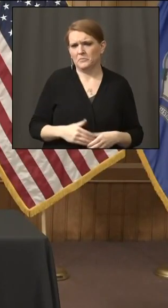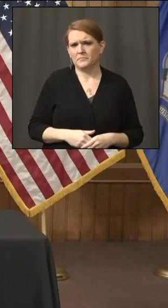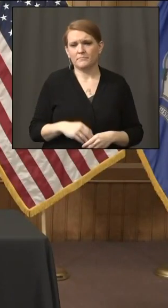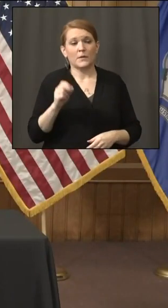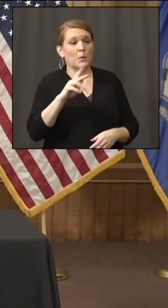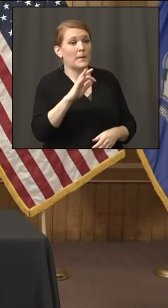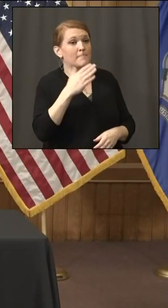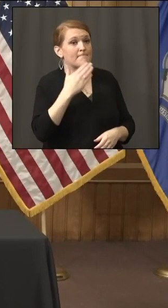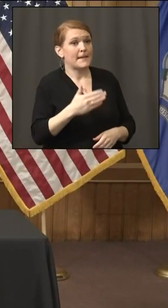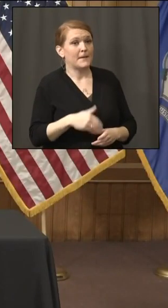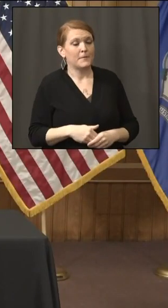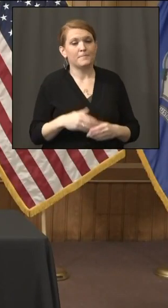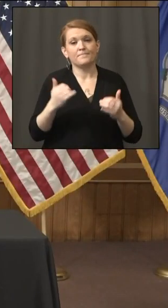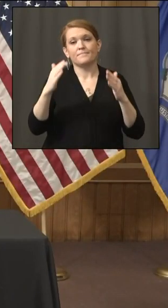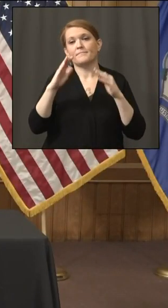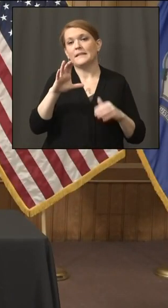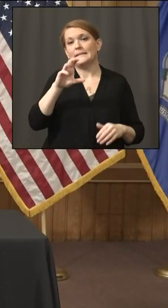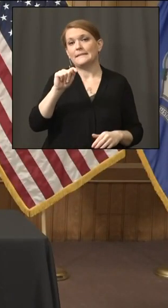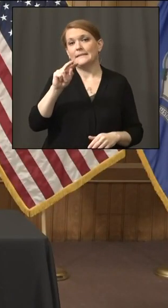CT News Junkie.